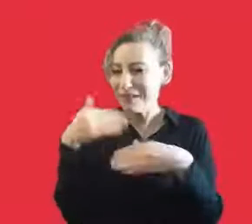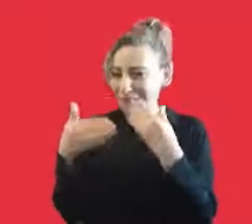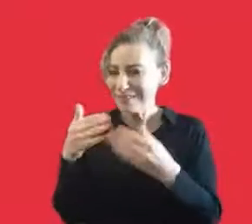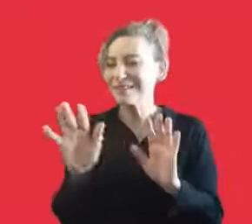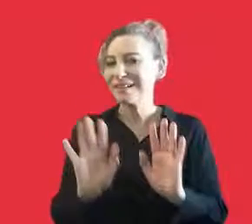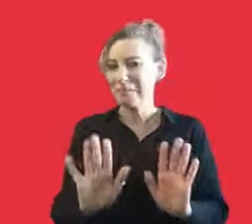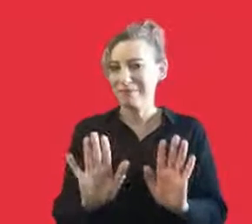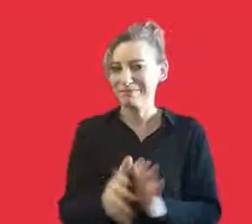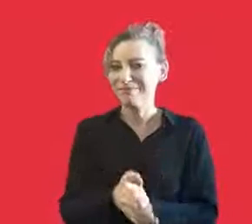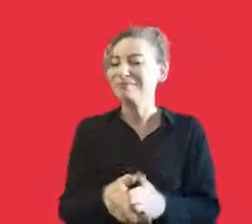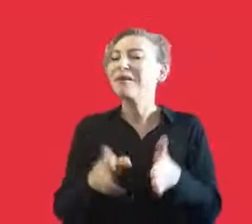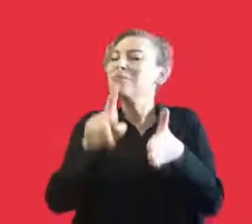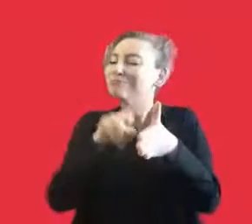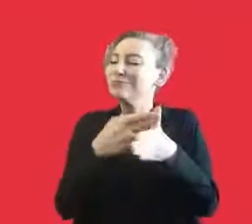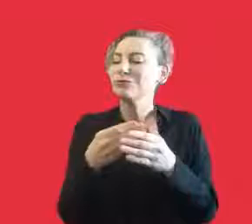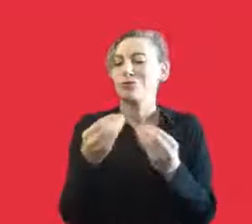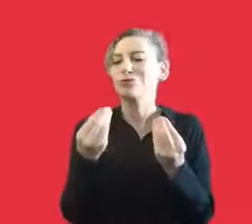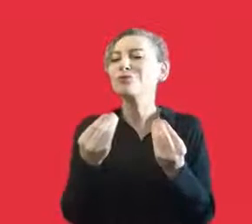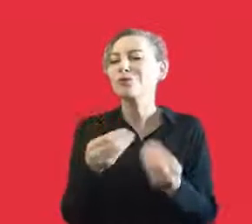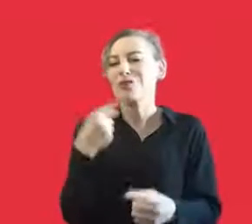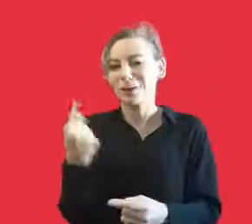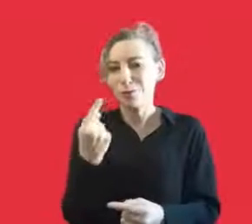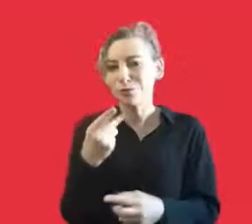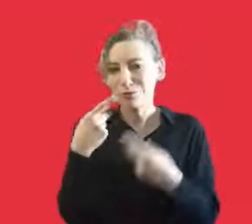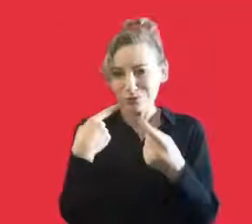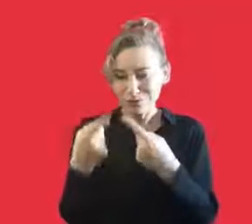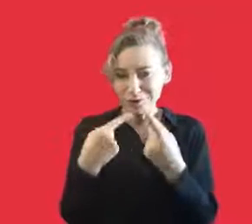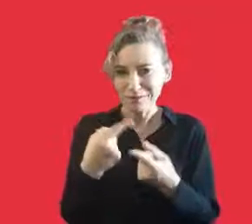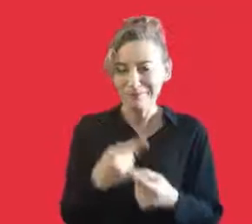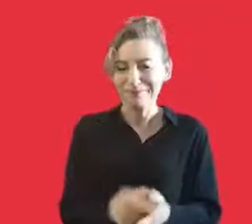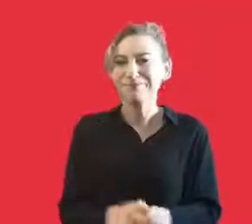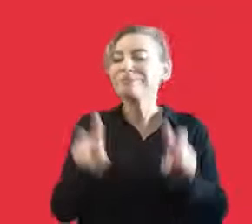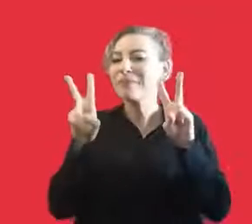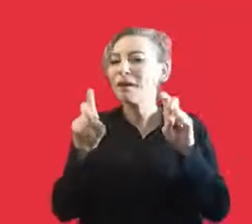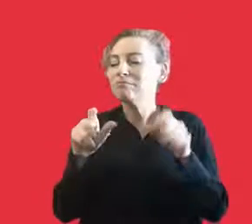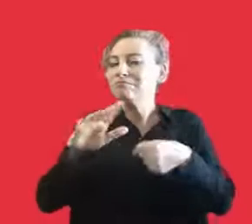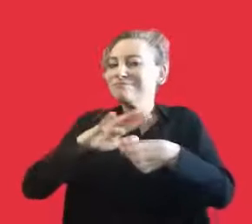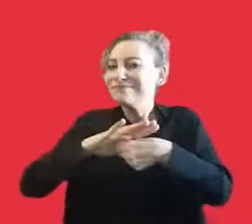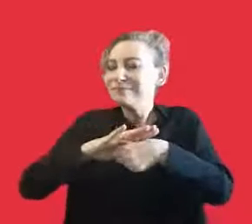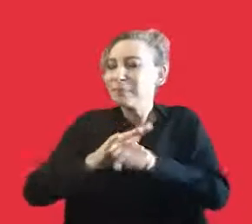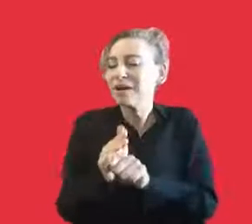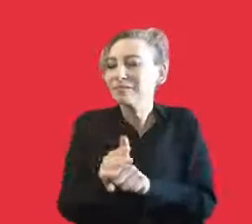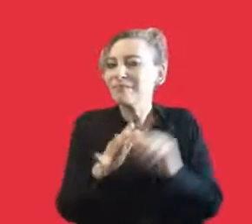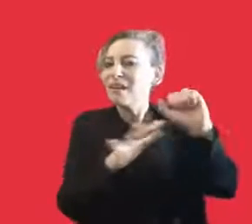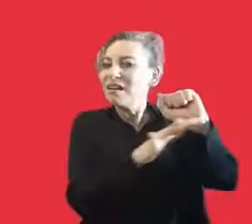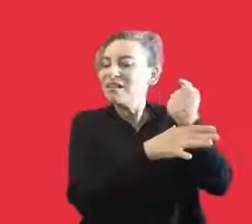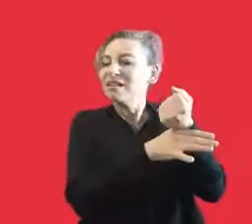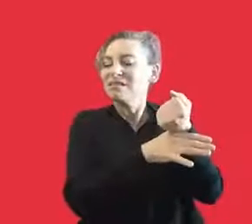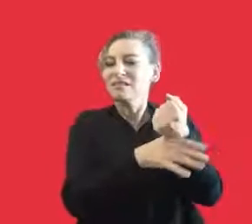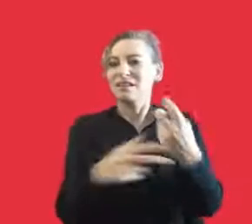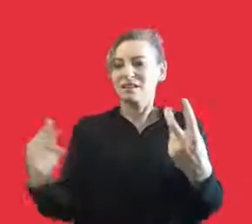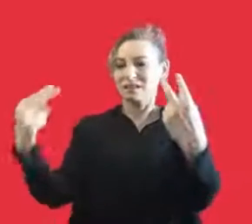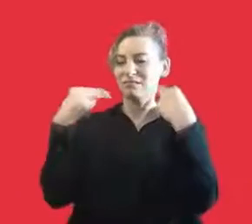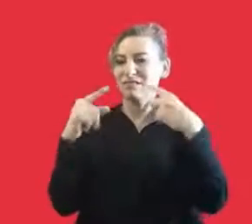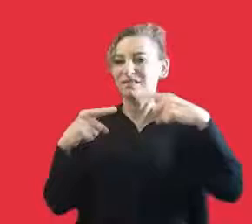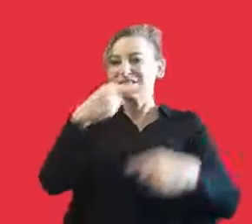elaborated, but in this panel, we will talk about different topics as well. And one of the topics that we would like to raise is COVID-19